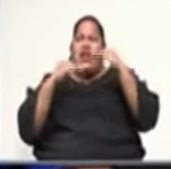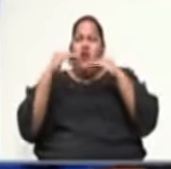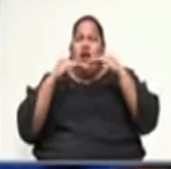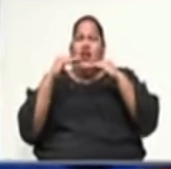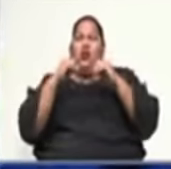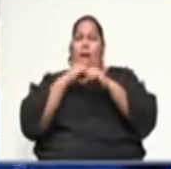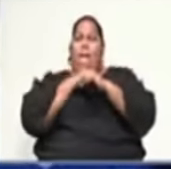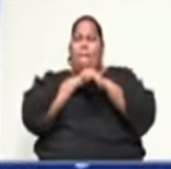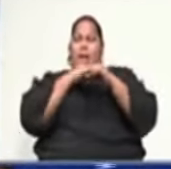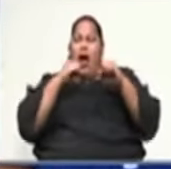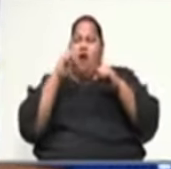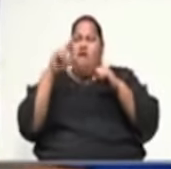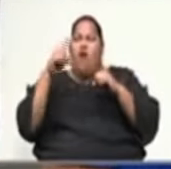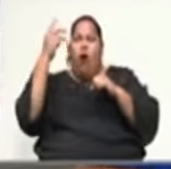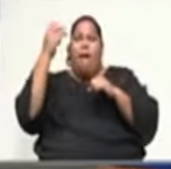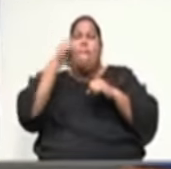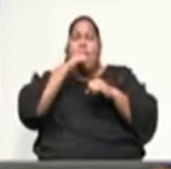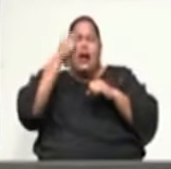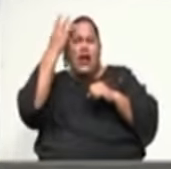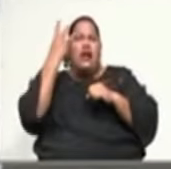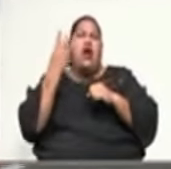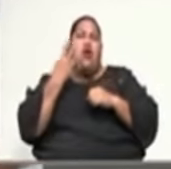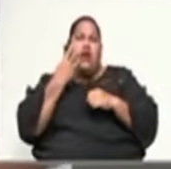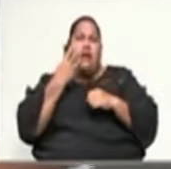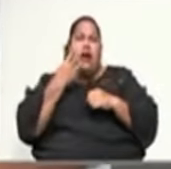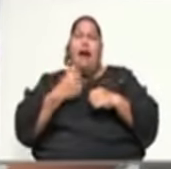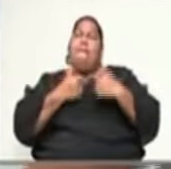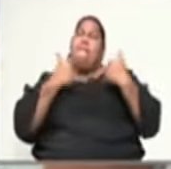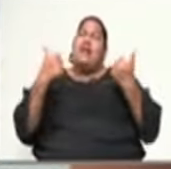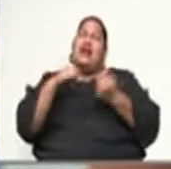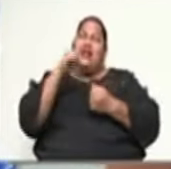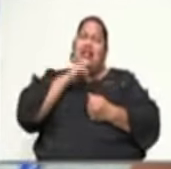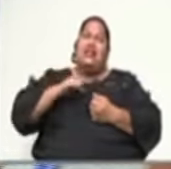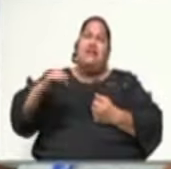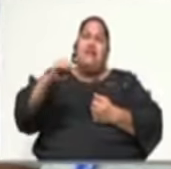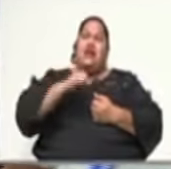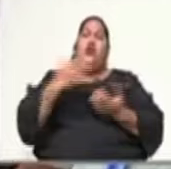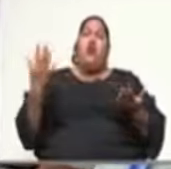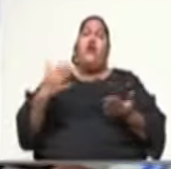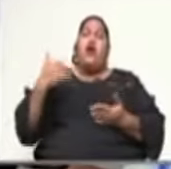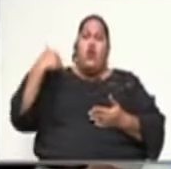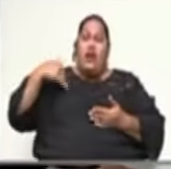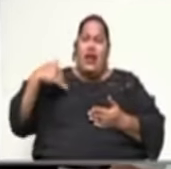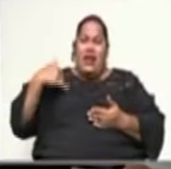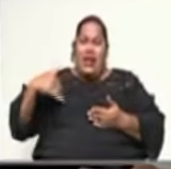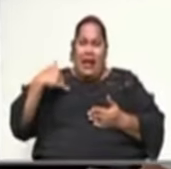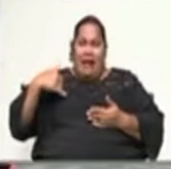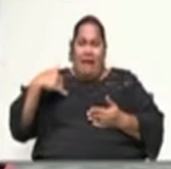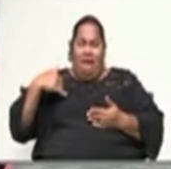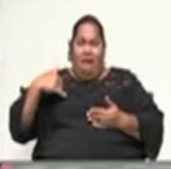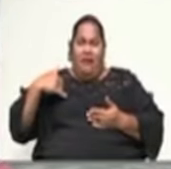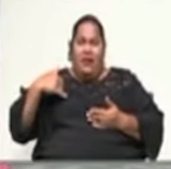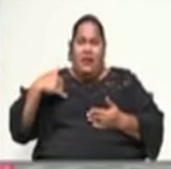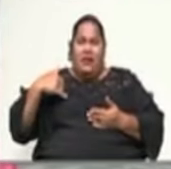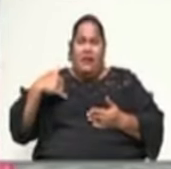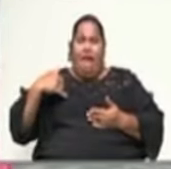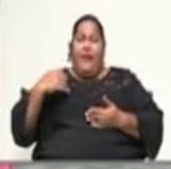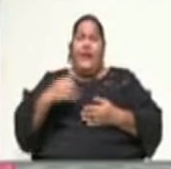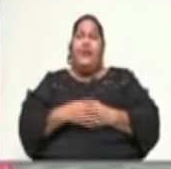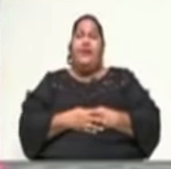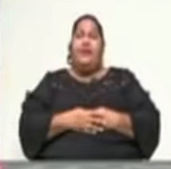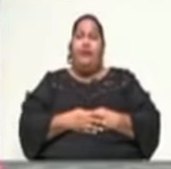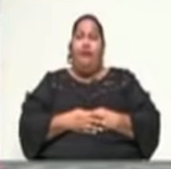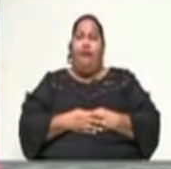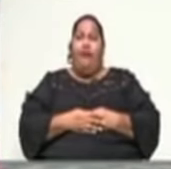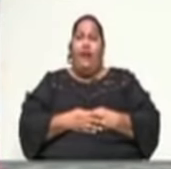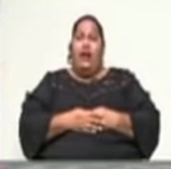women and a lot of spaces that we live in that we play in that we pray in they